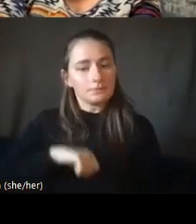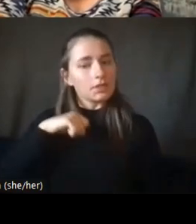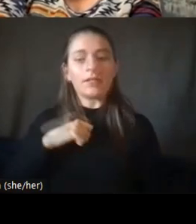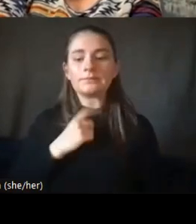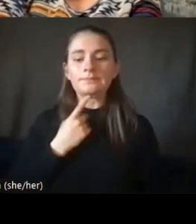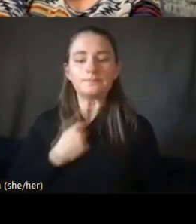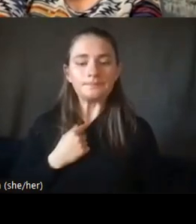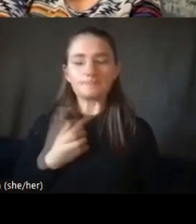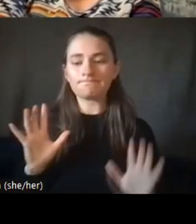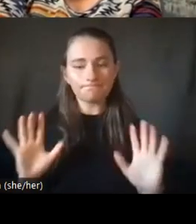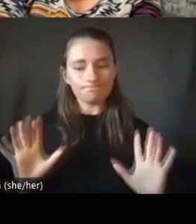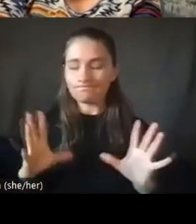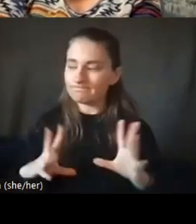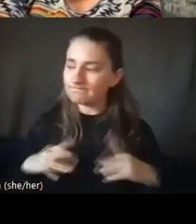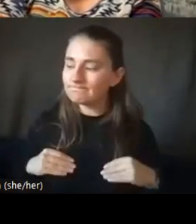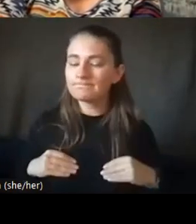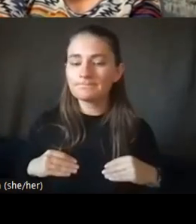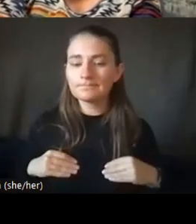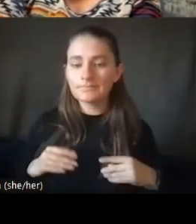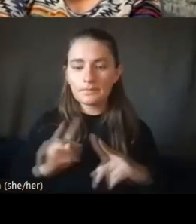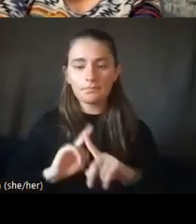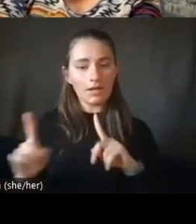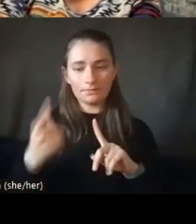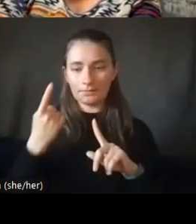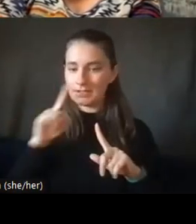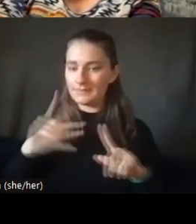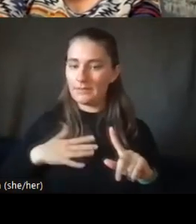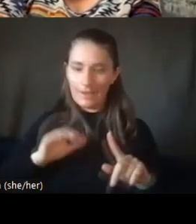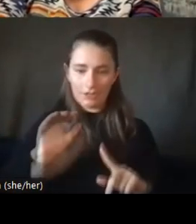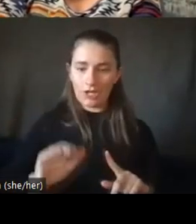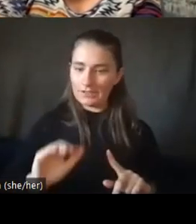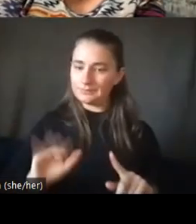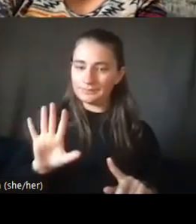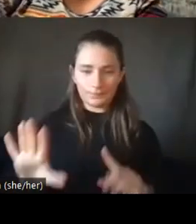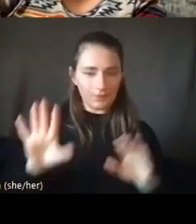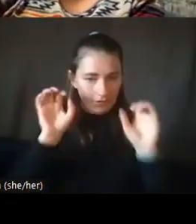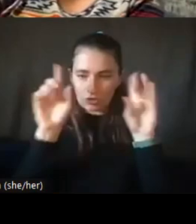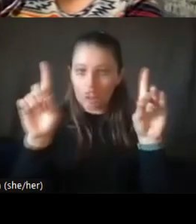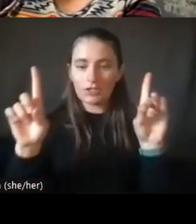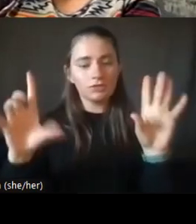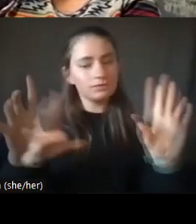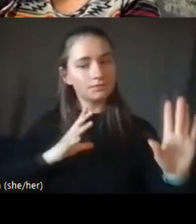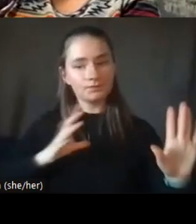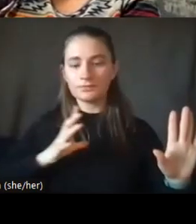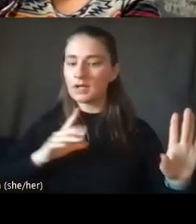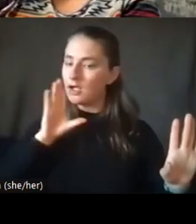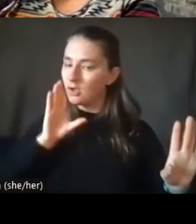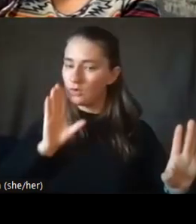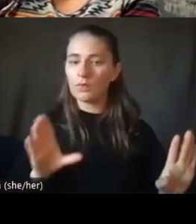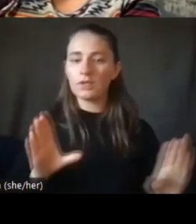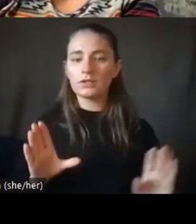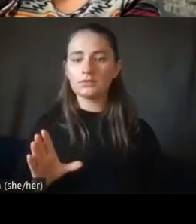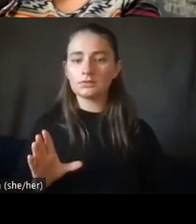know, but it's for my child's better education, then I'm going to sometimes